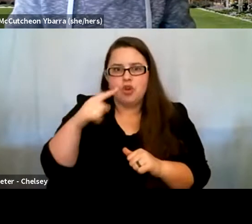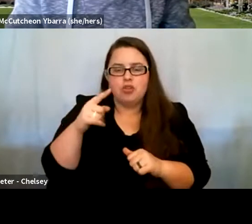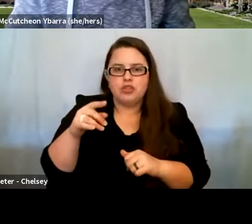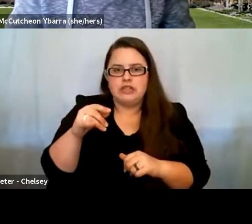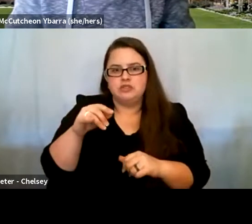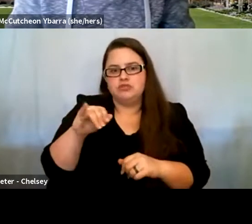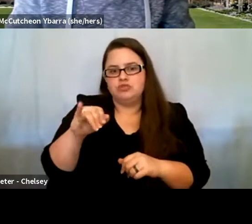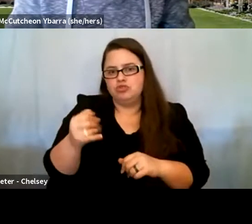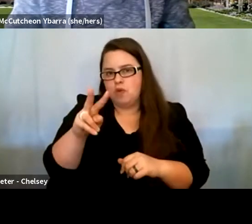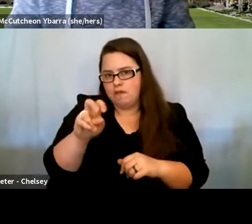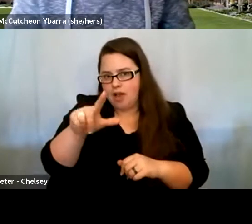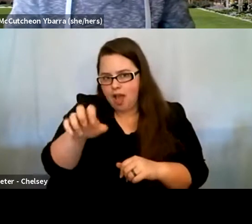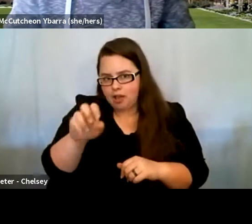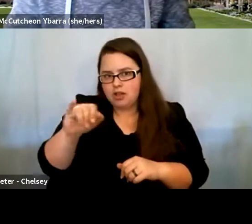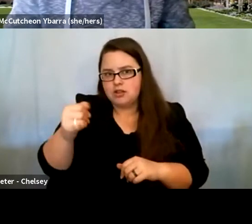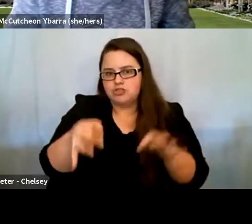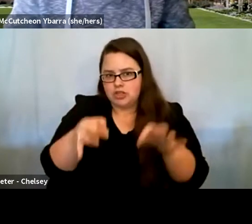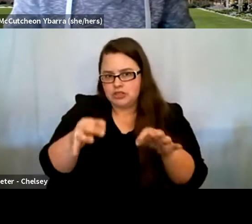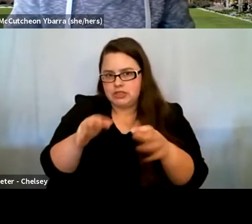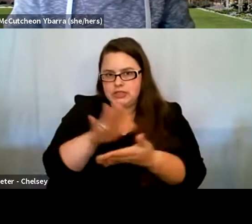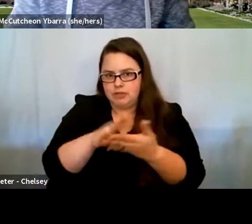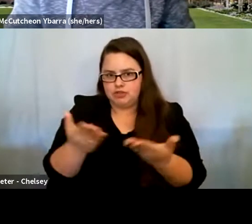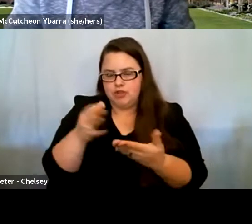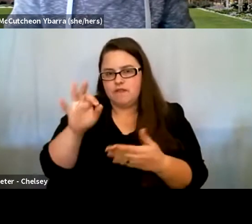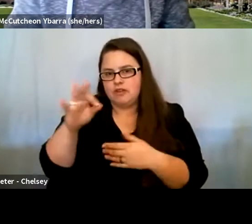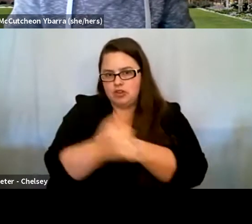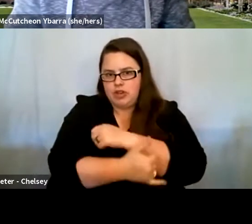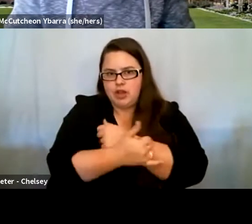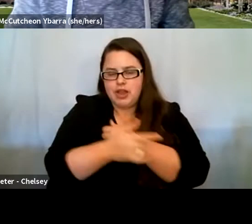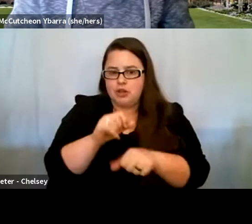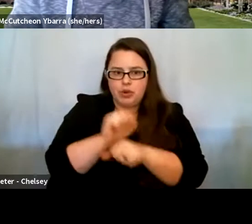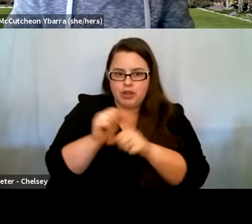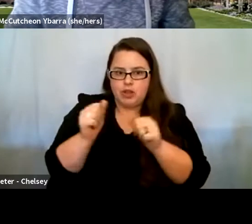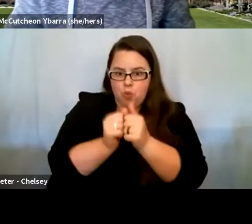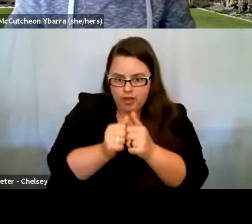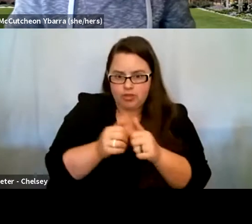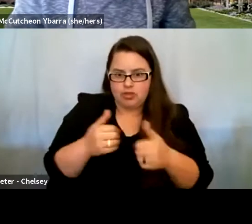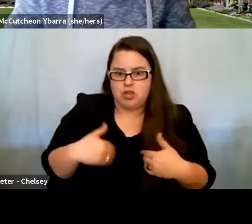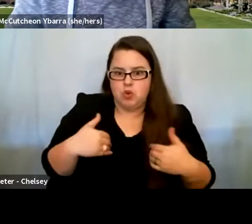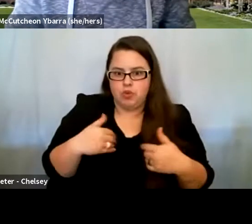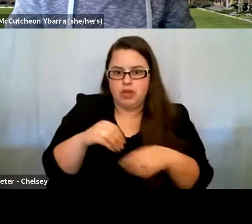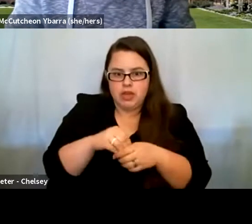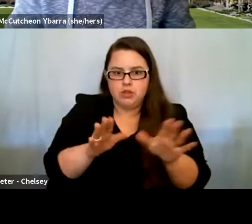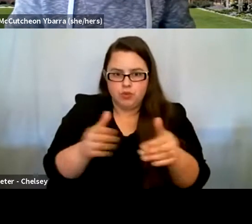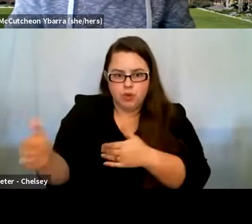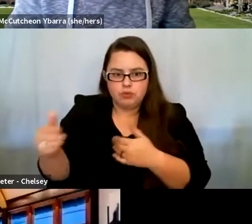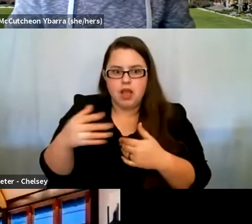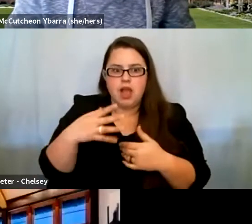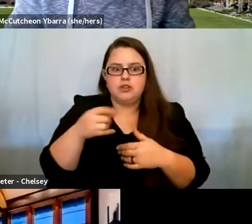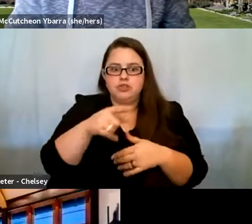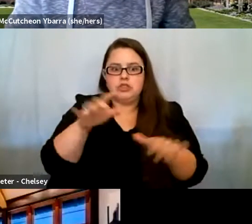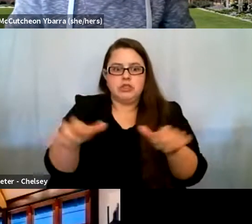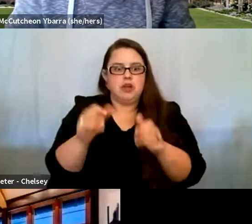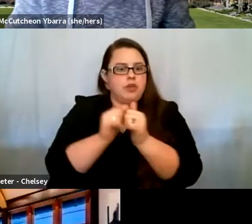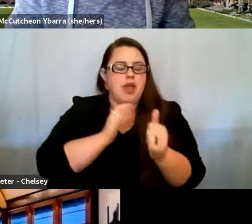at Fresno County and working in the pods with the youth and what you've done with our